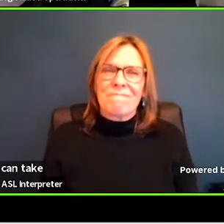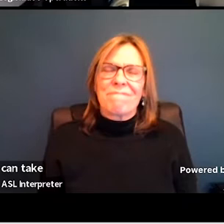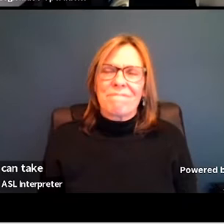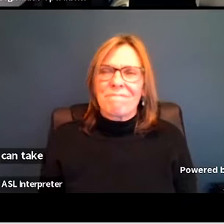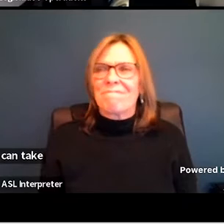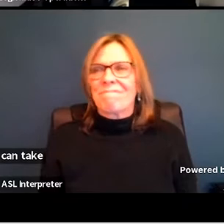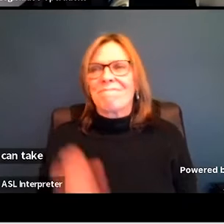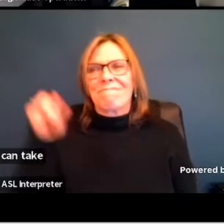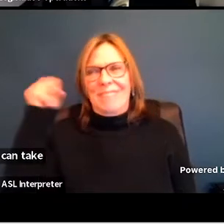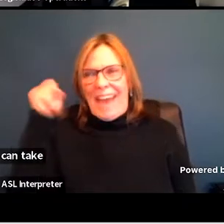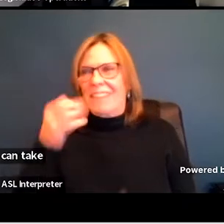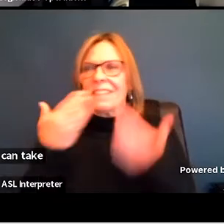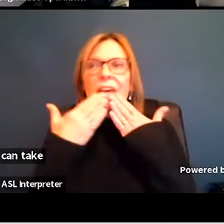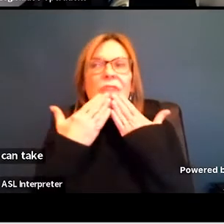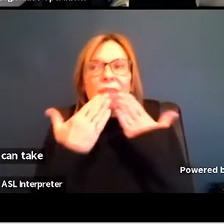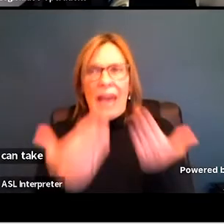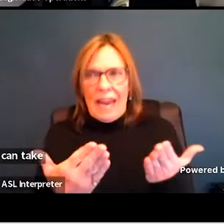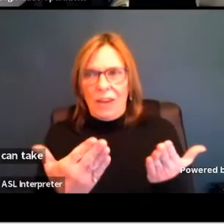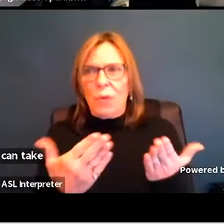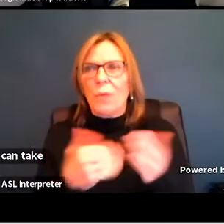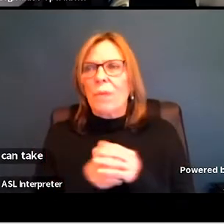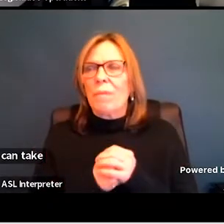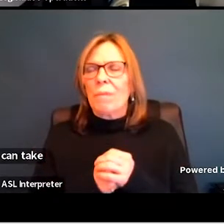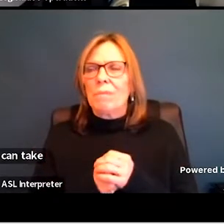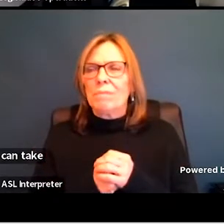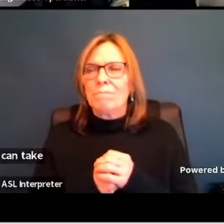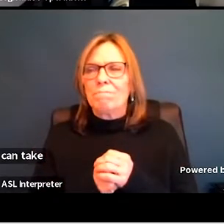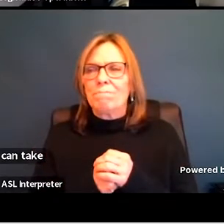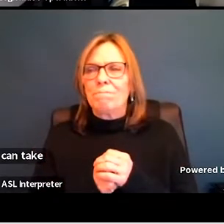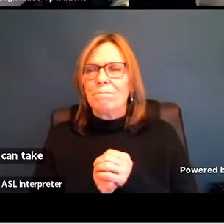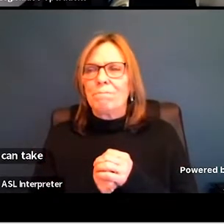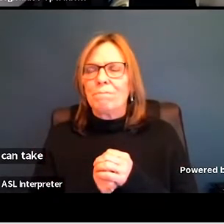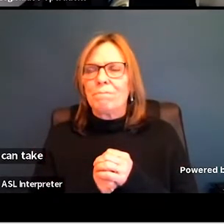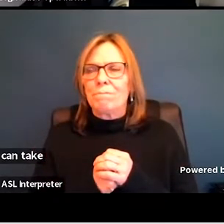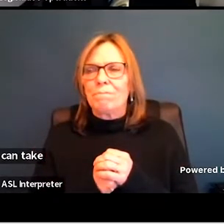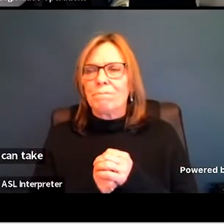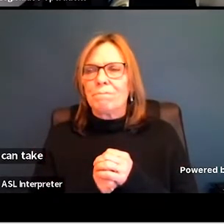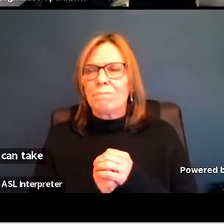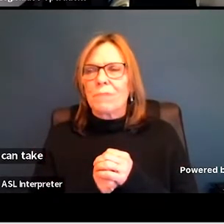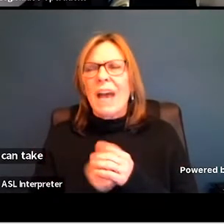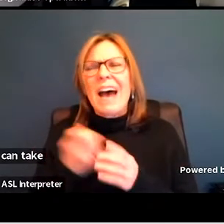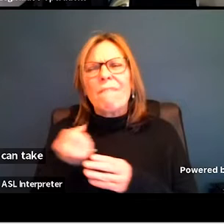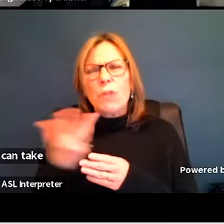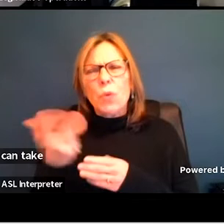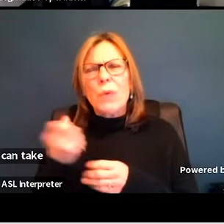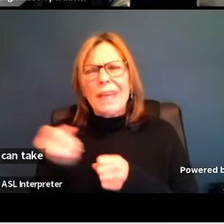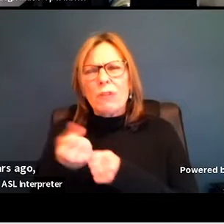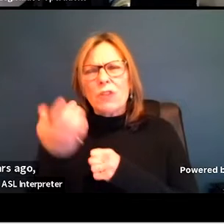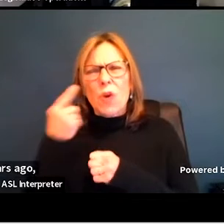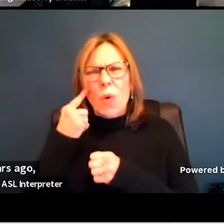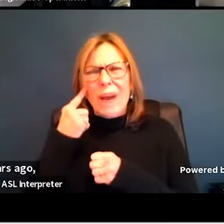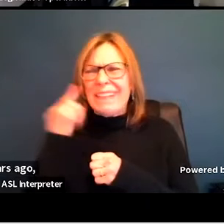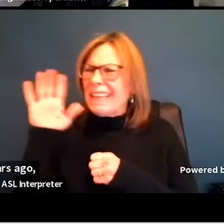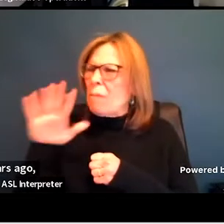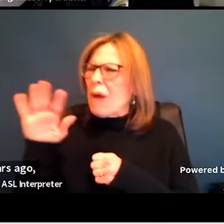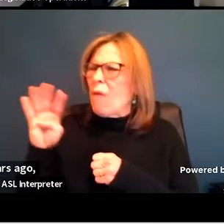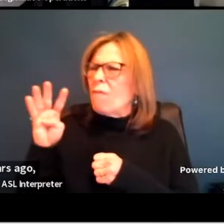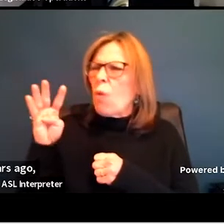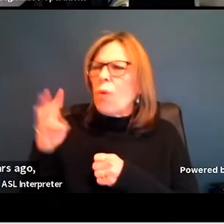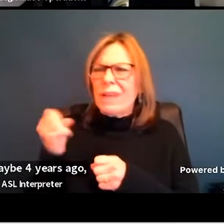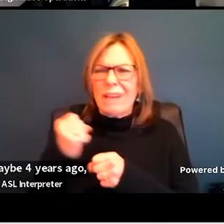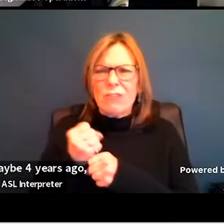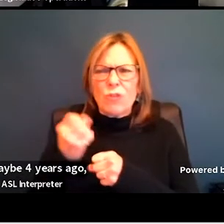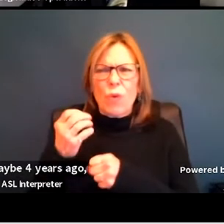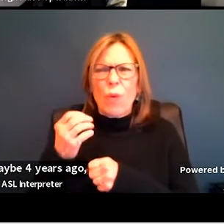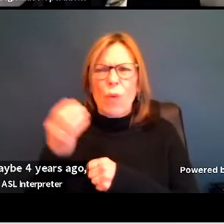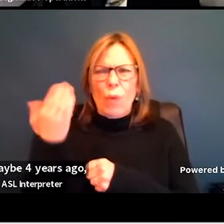Yeah, thank you. We, a few years ago, maybe four years ago now, in this committee, we